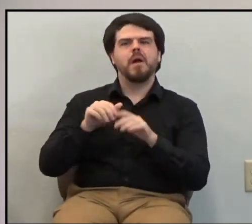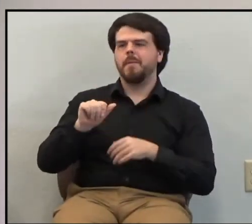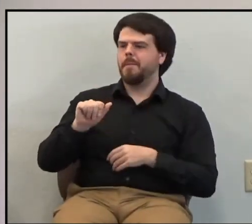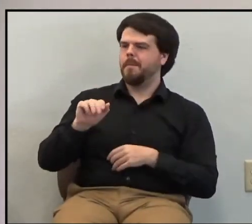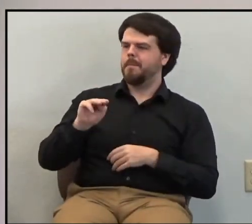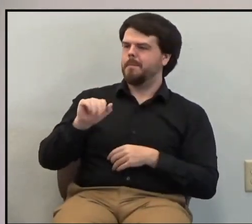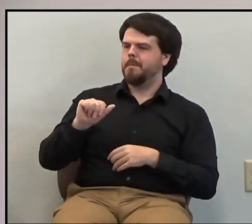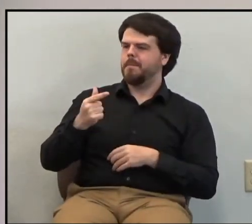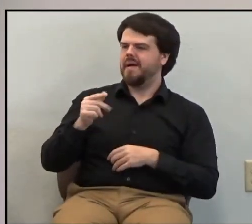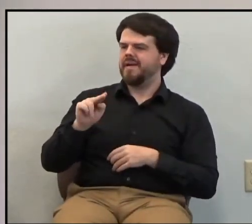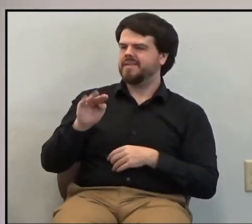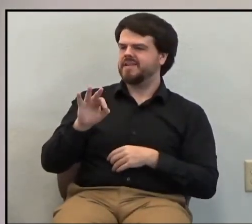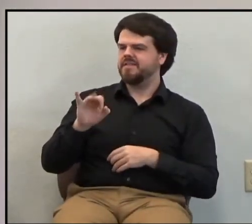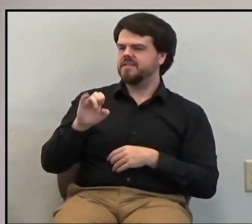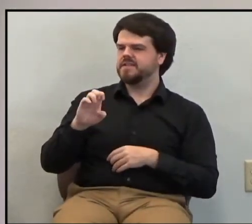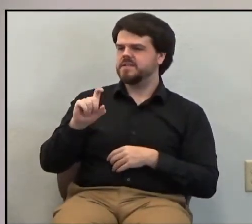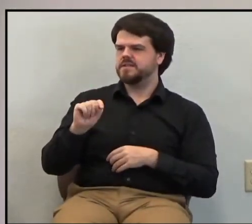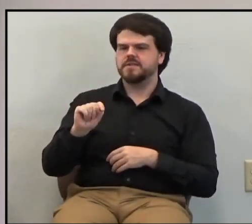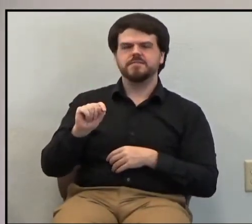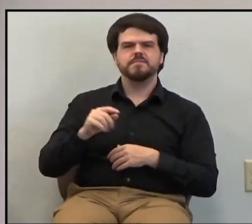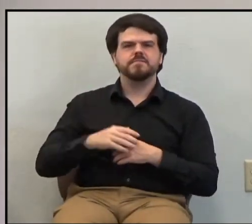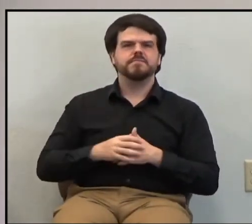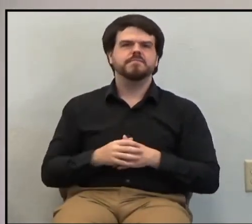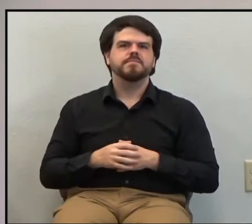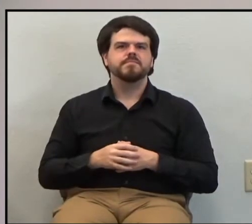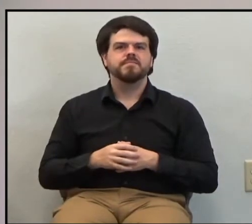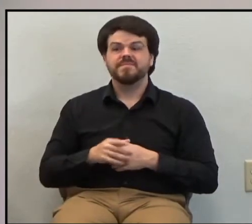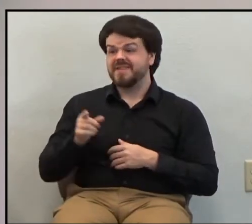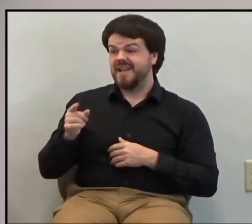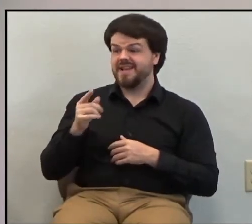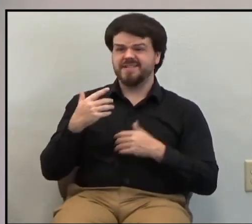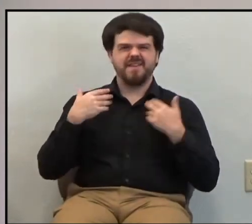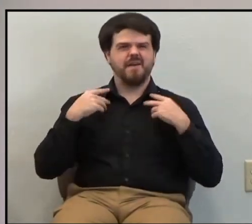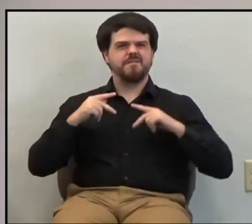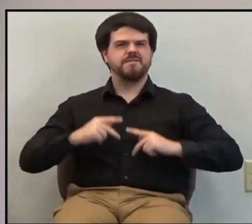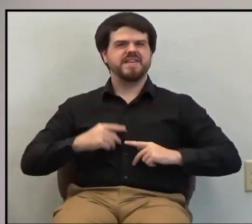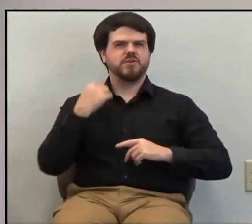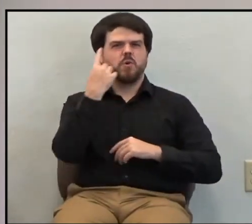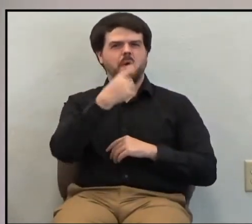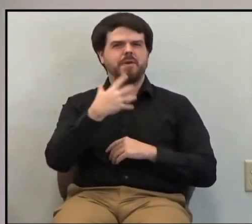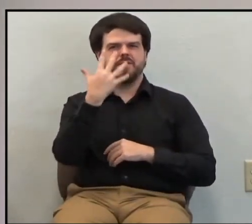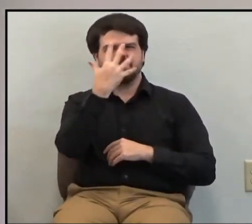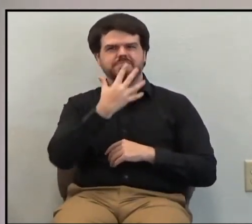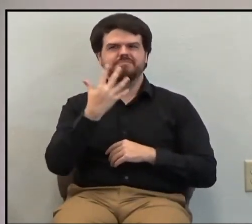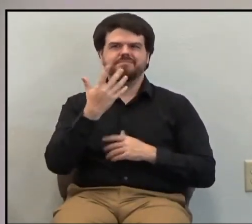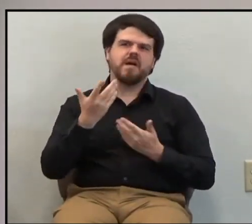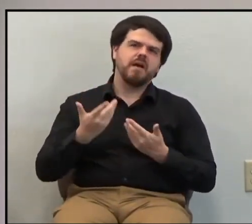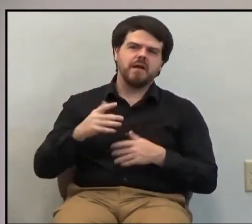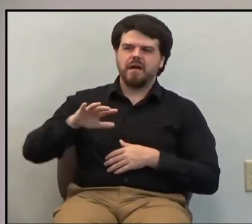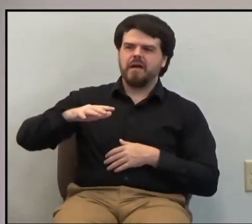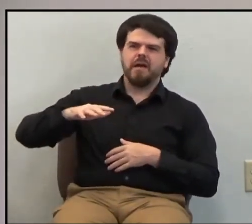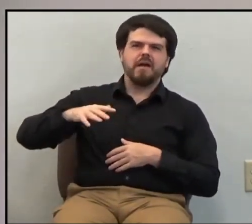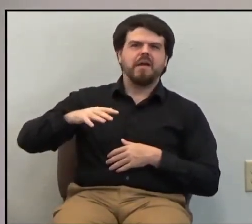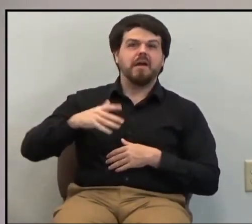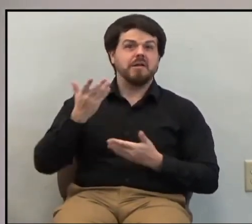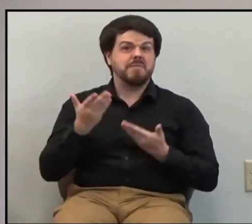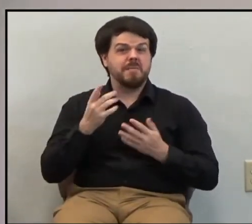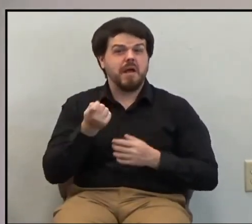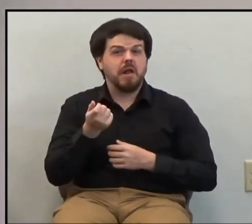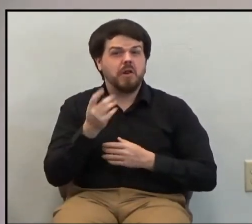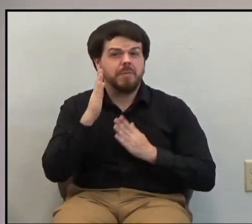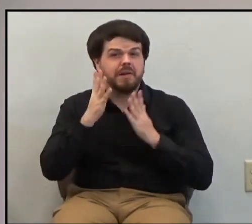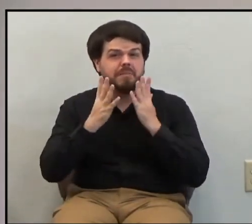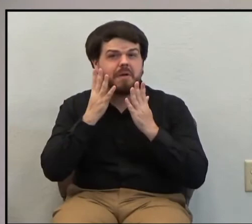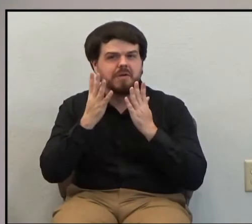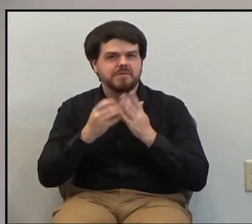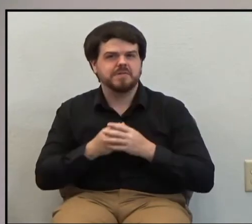He wasn't much of a preacher, apparently. His physical appearance was probably somewhat embarrassing to the